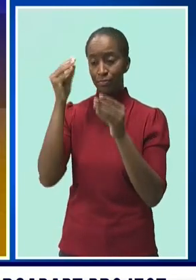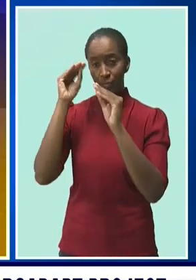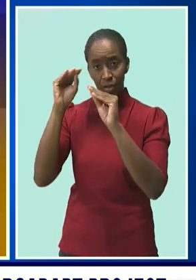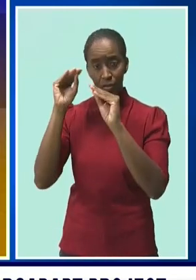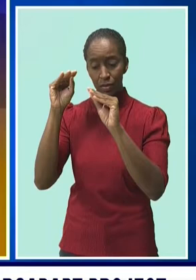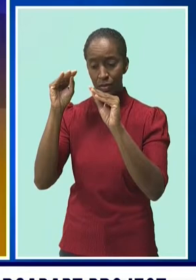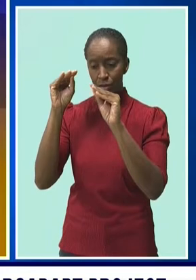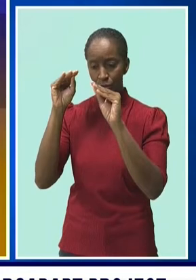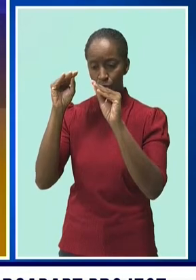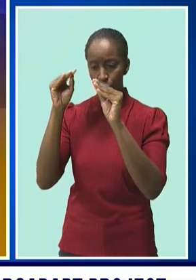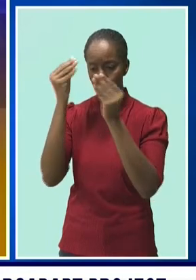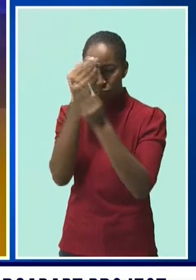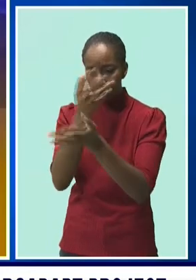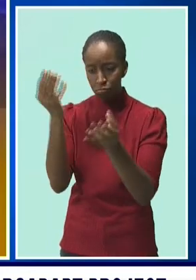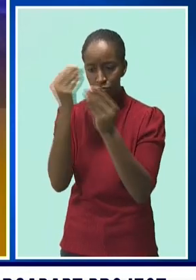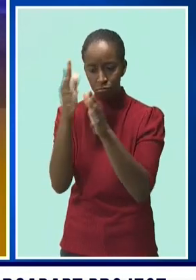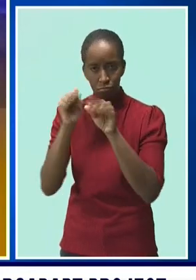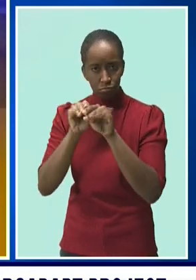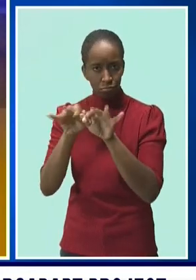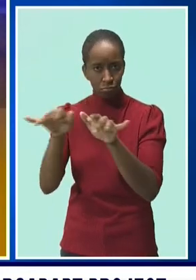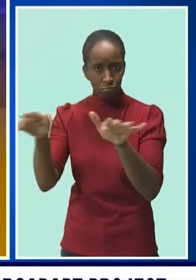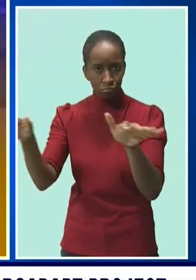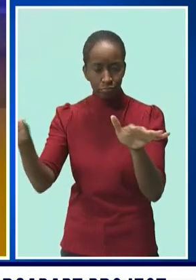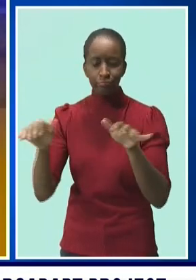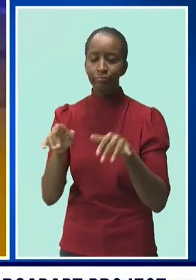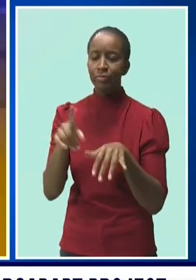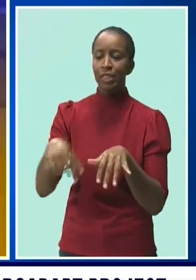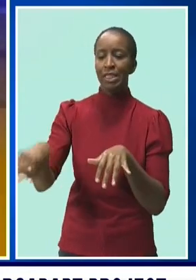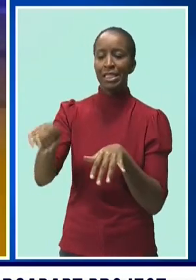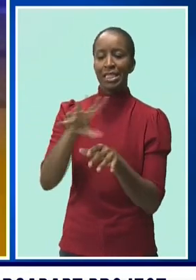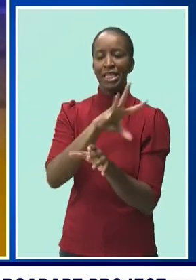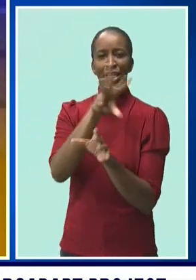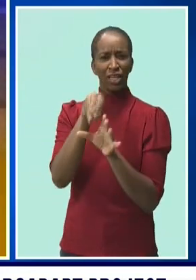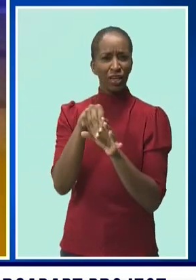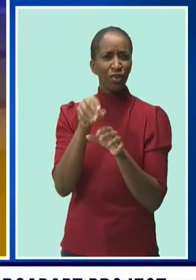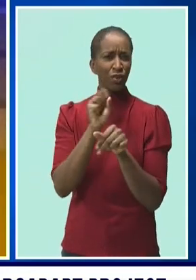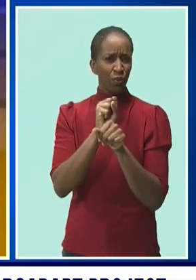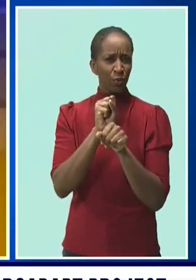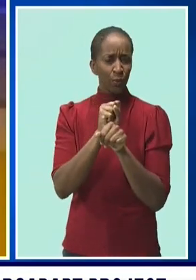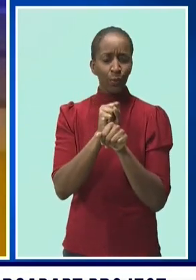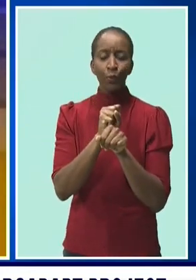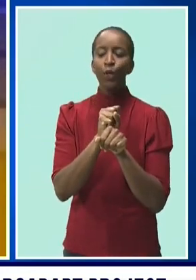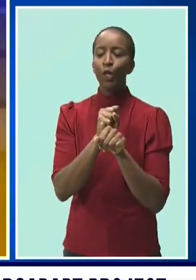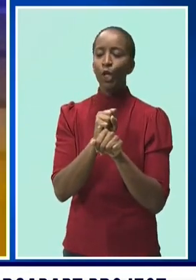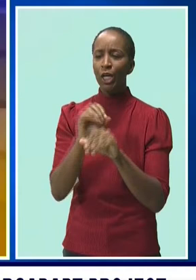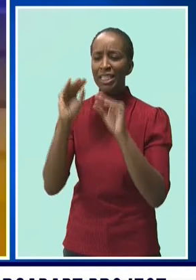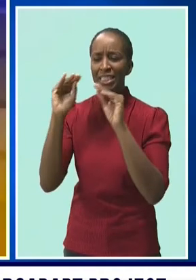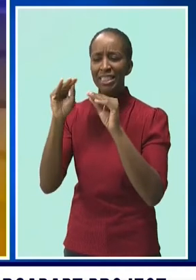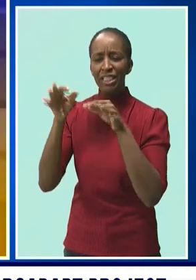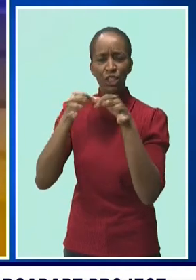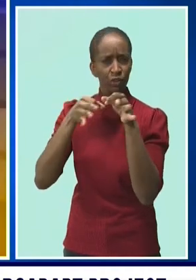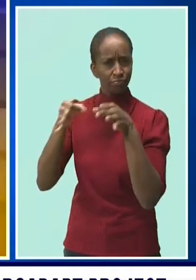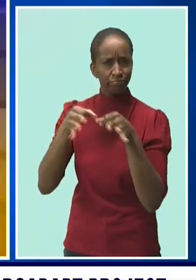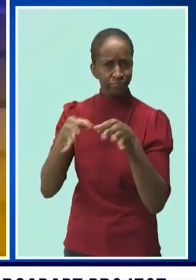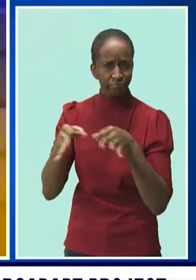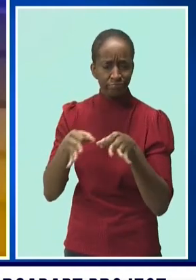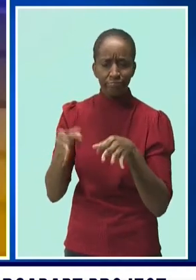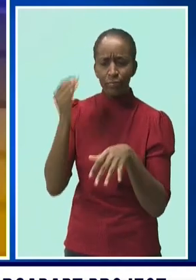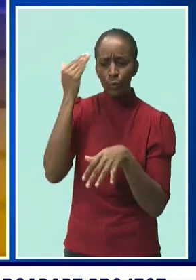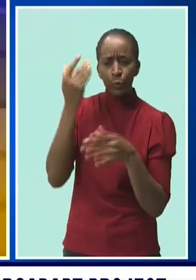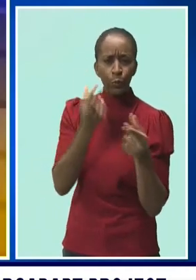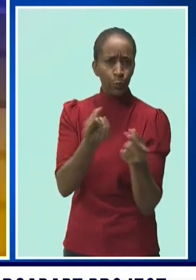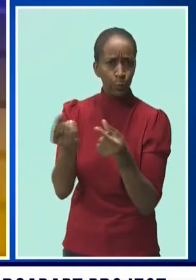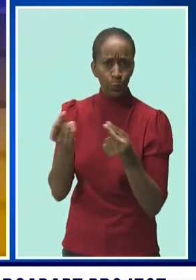Mobilizing knowledge and bringing it to stakeholders. In order to do this, we need to both better understand our